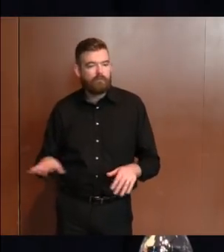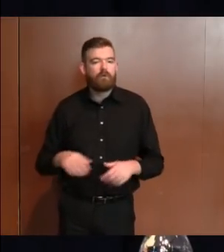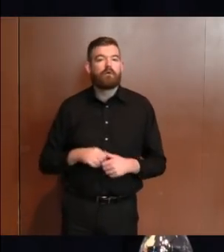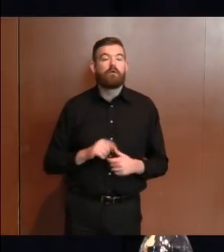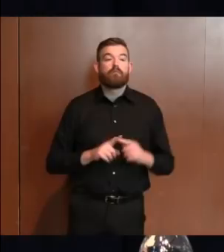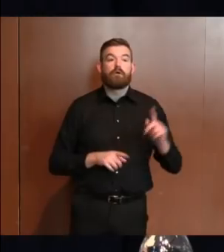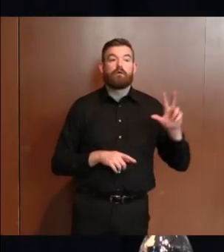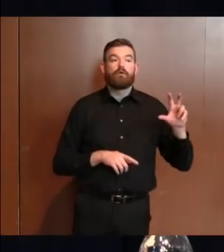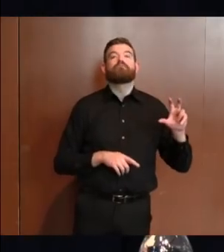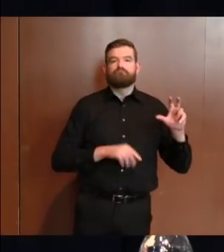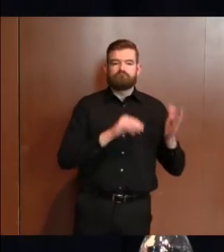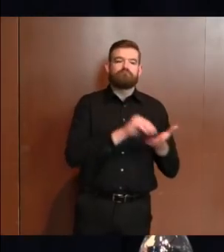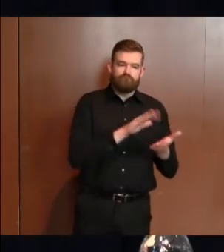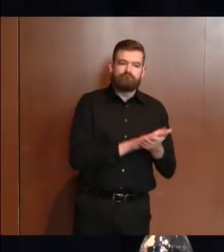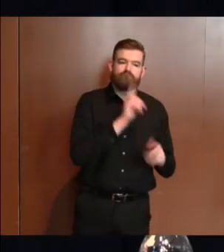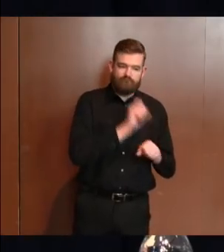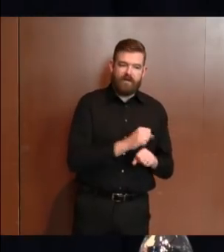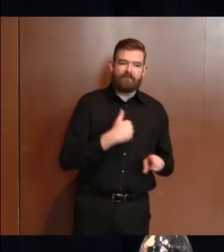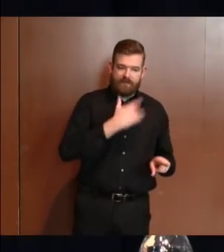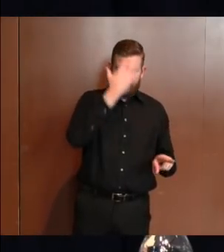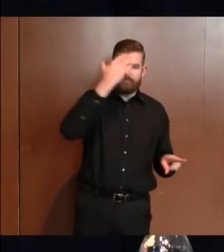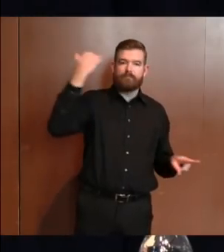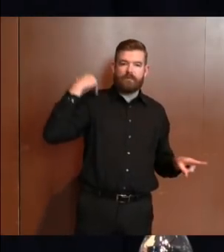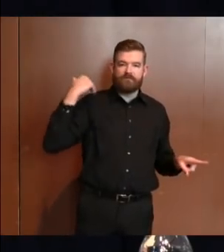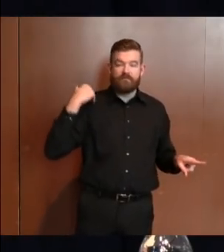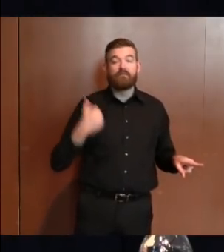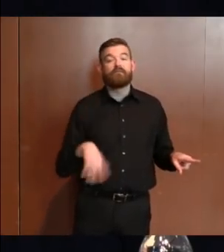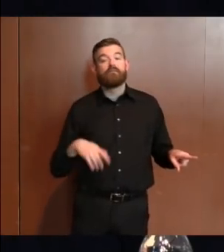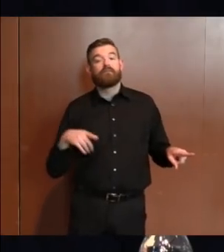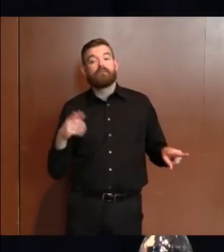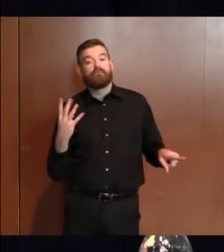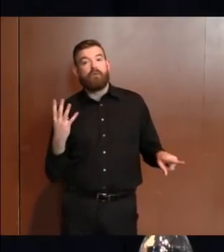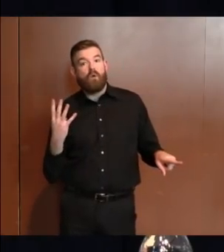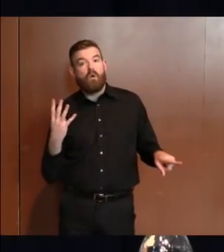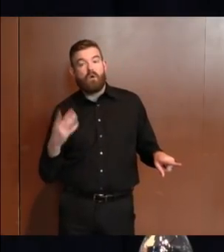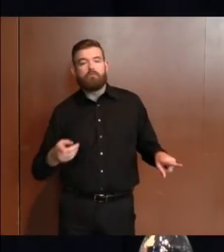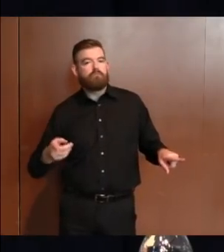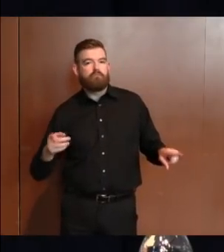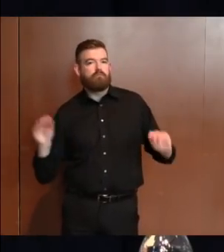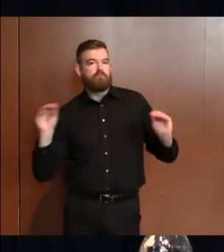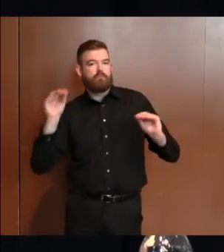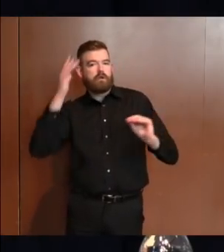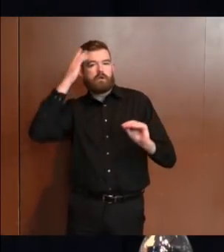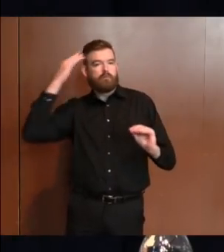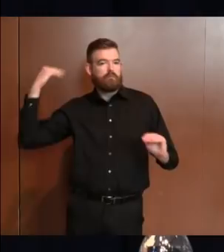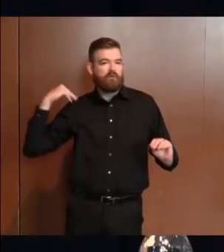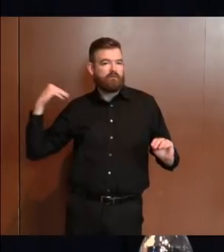increase. And again, about 9% associated with long-term care.